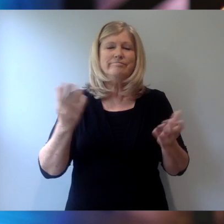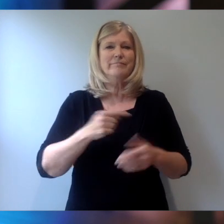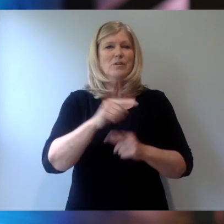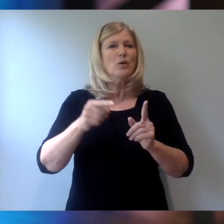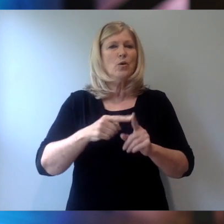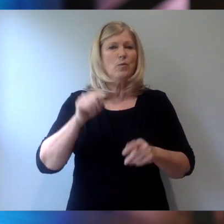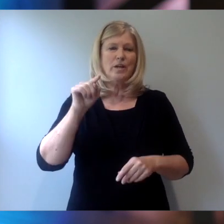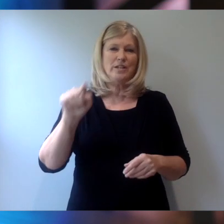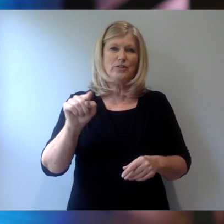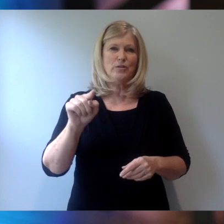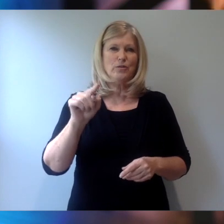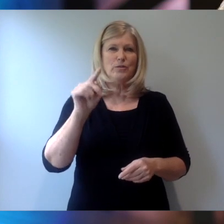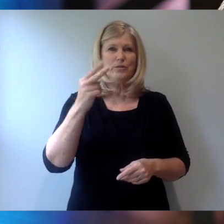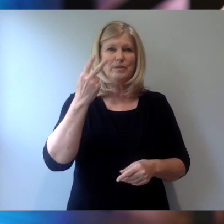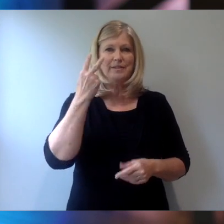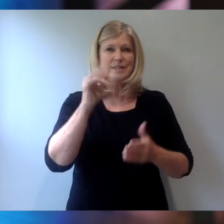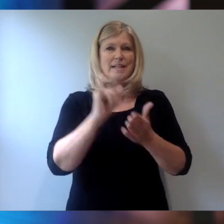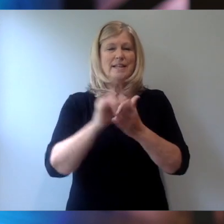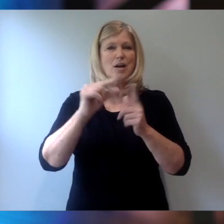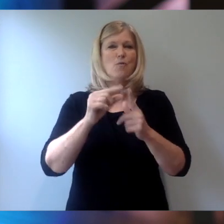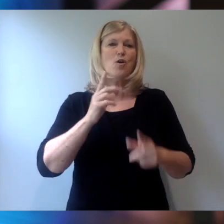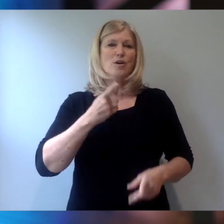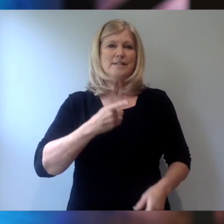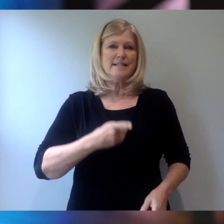hear that word desire?